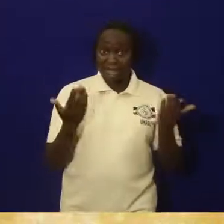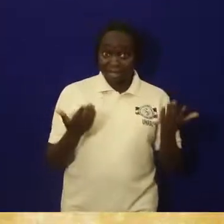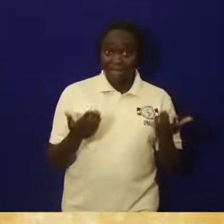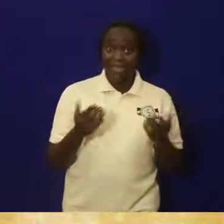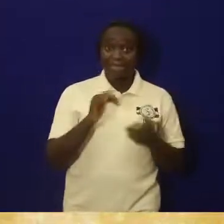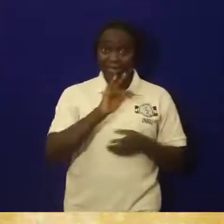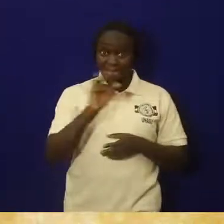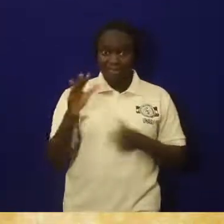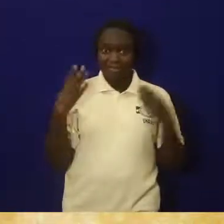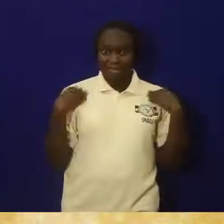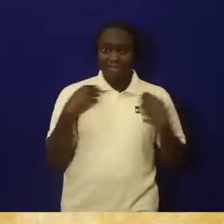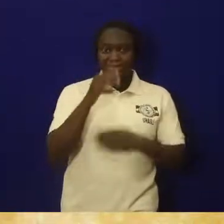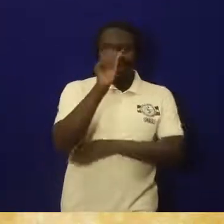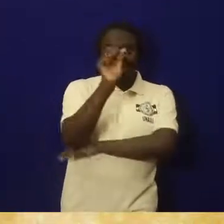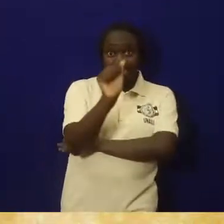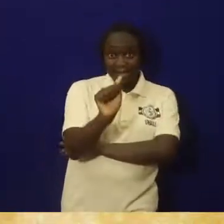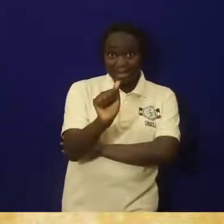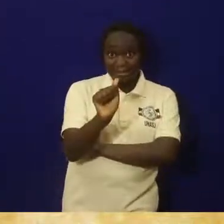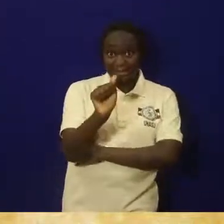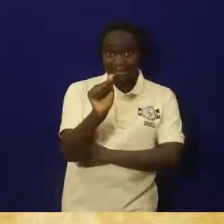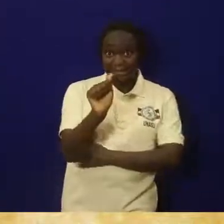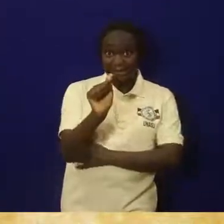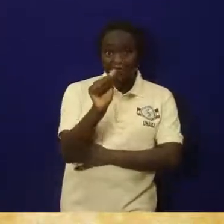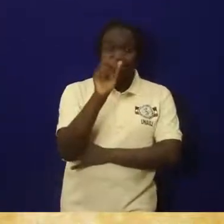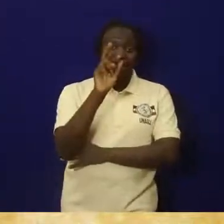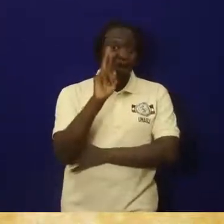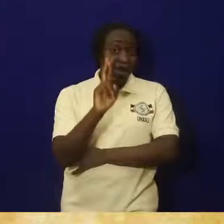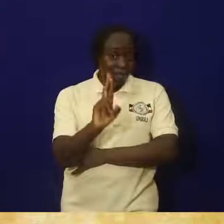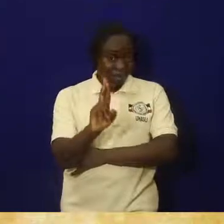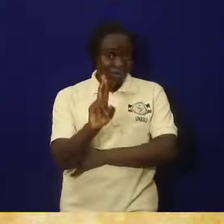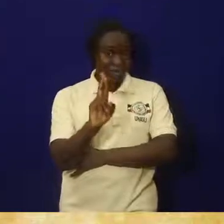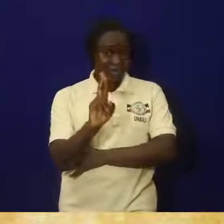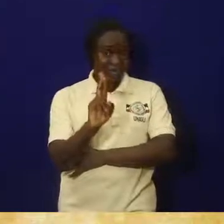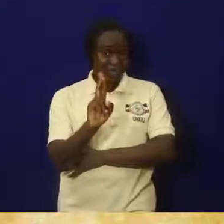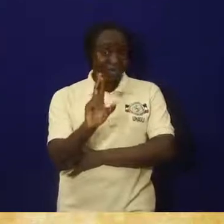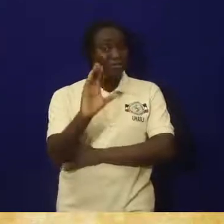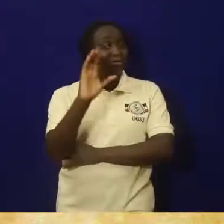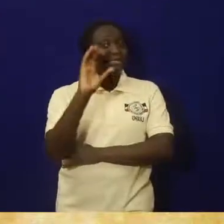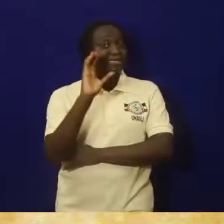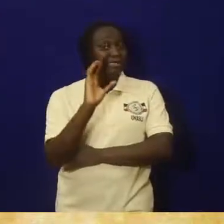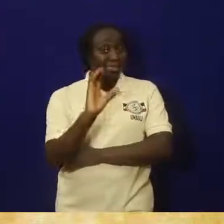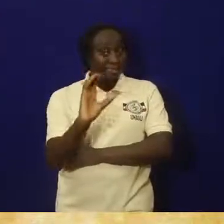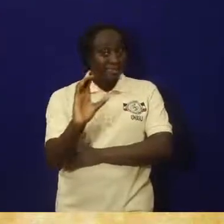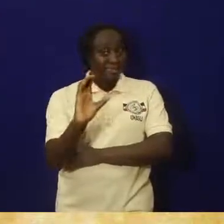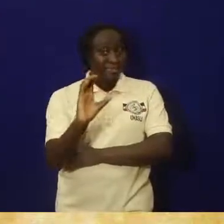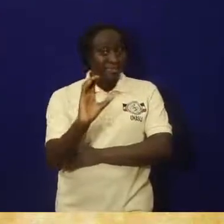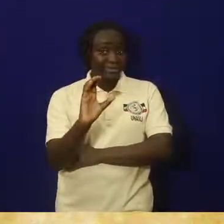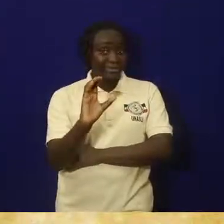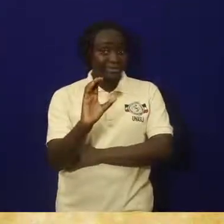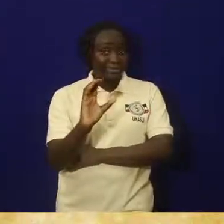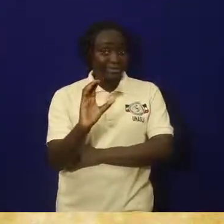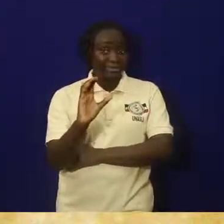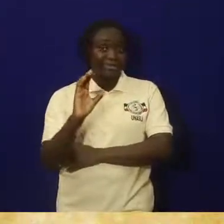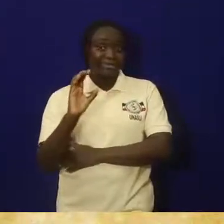together. It is A-R-C